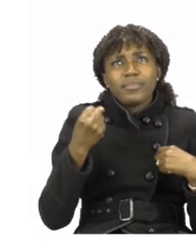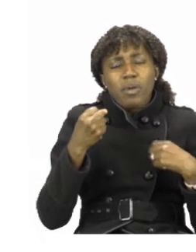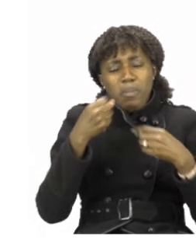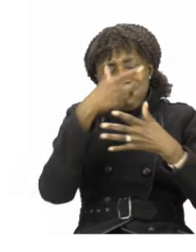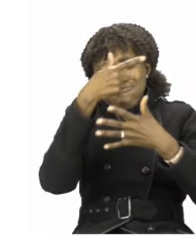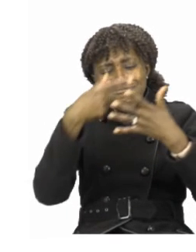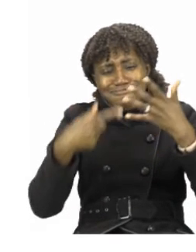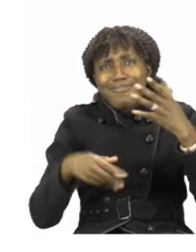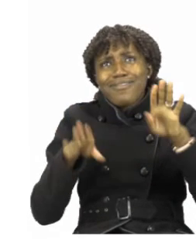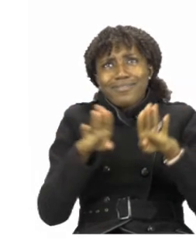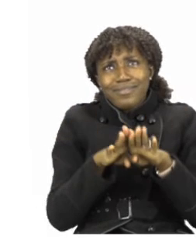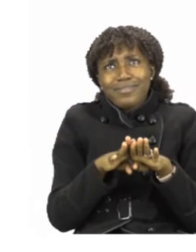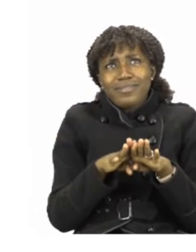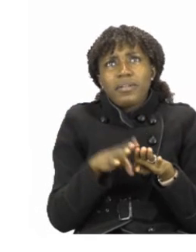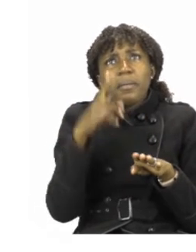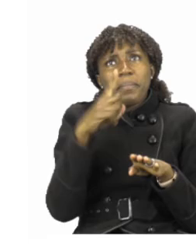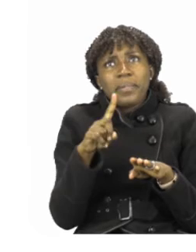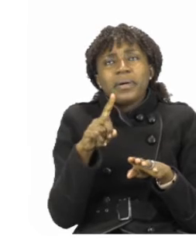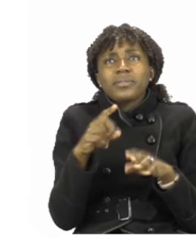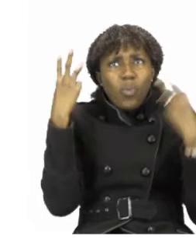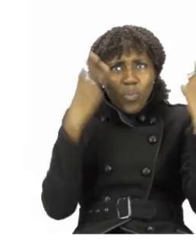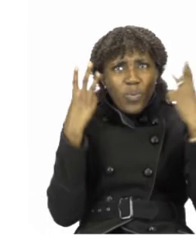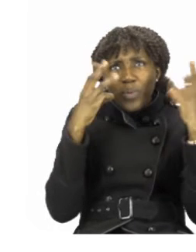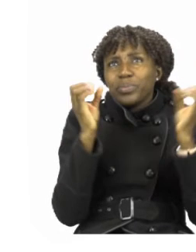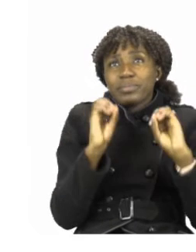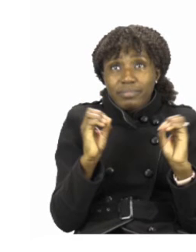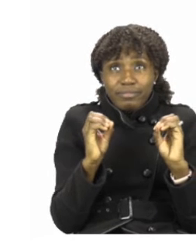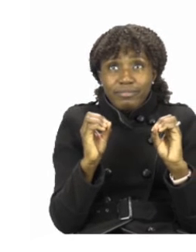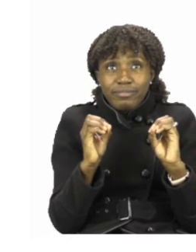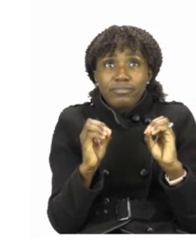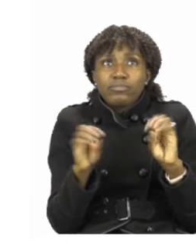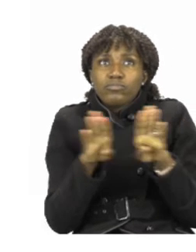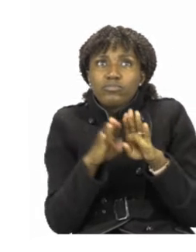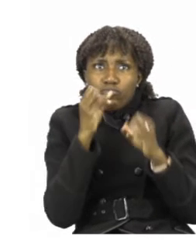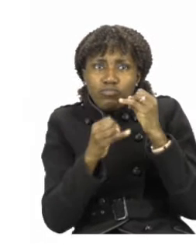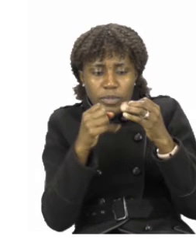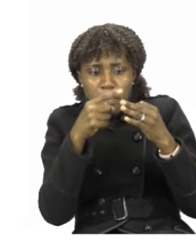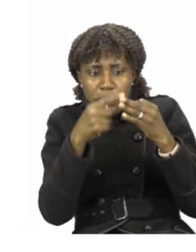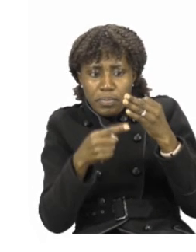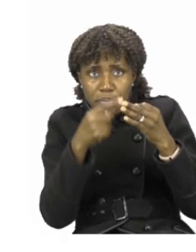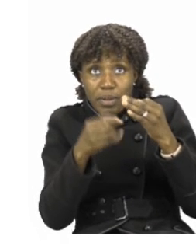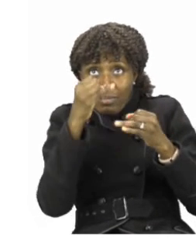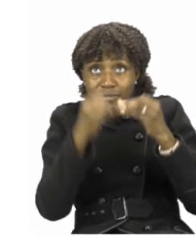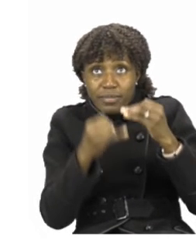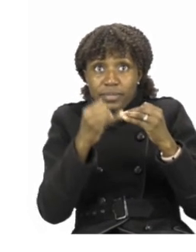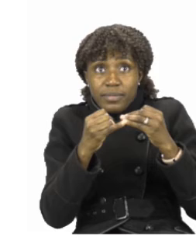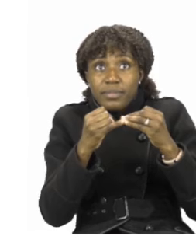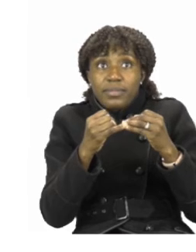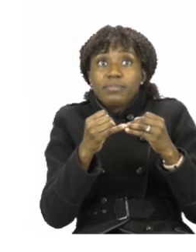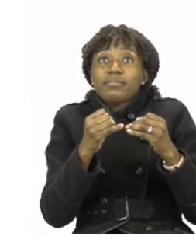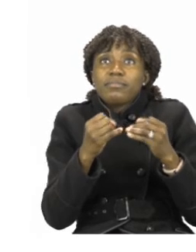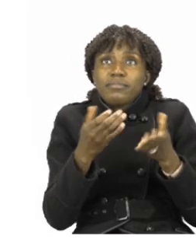But don't worry, there's a simple rule that will help us. We're going to do the last three together and then I will let you know how